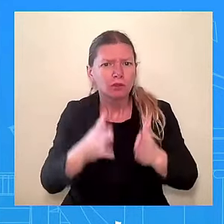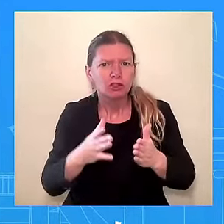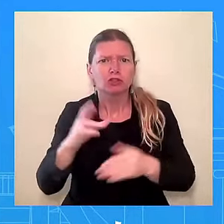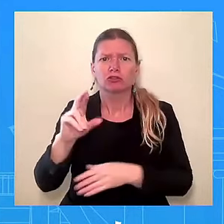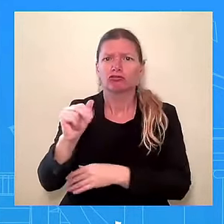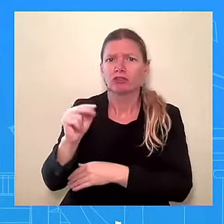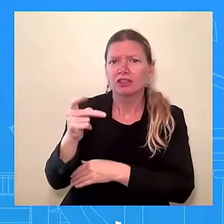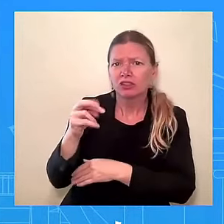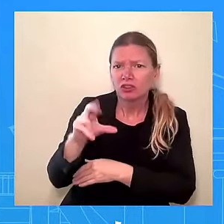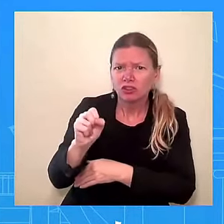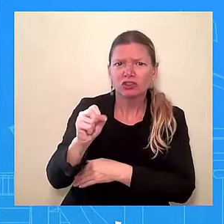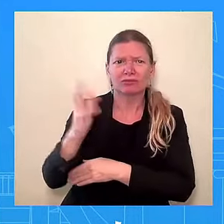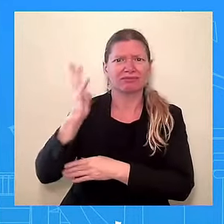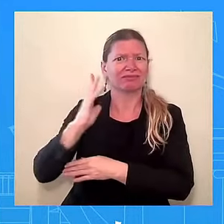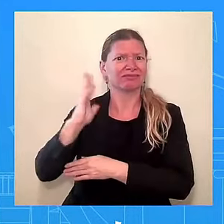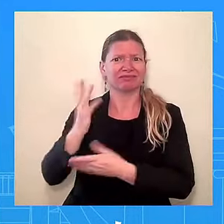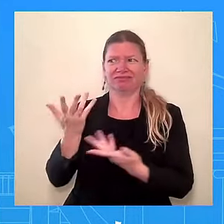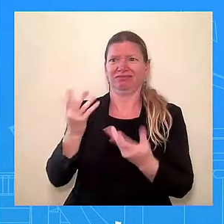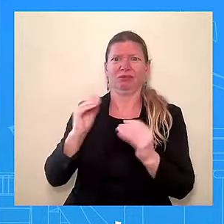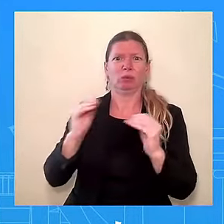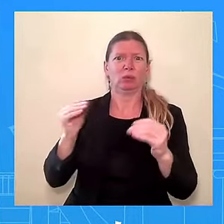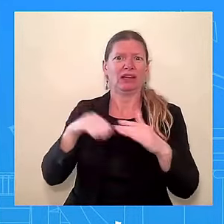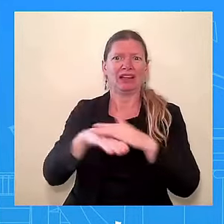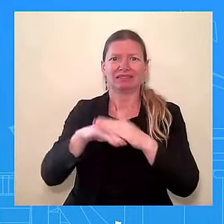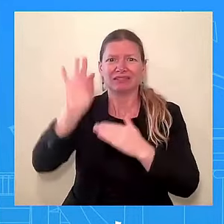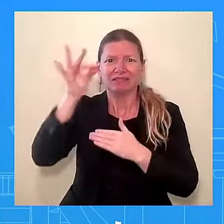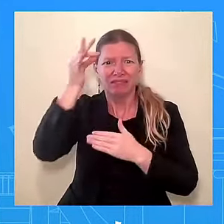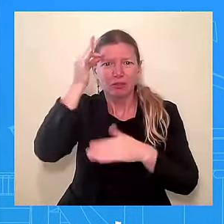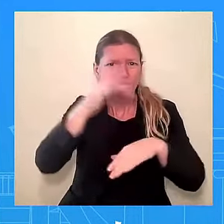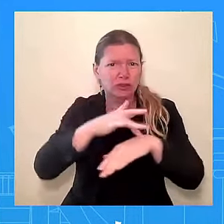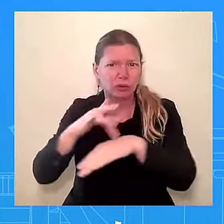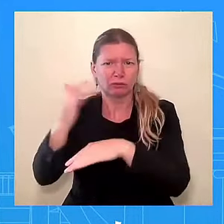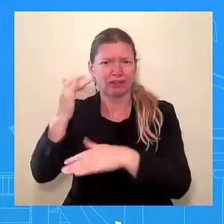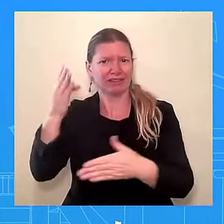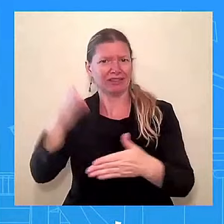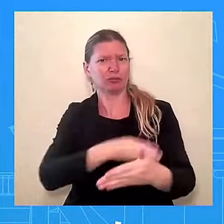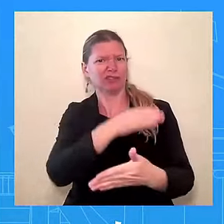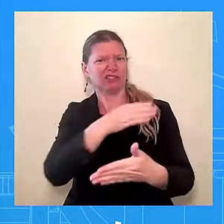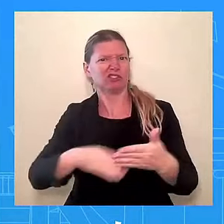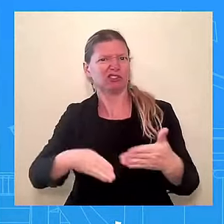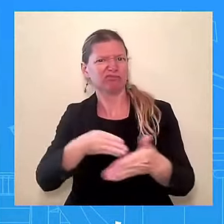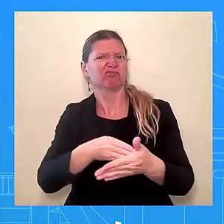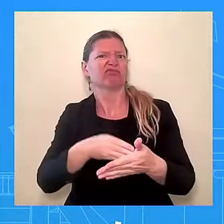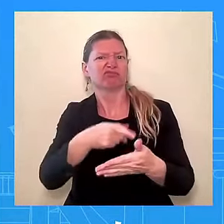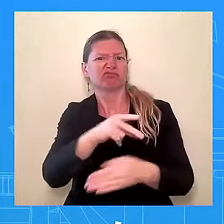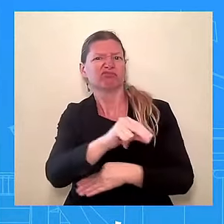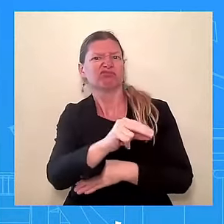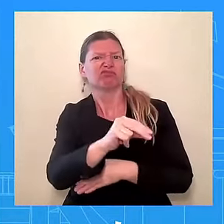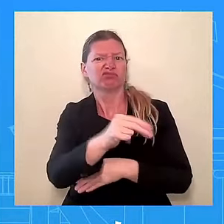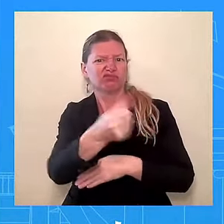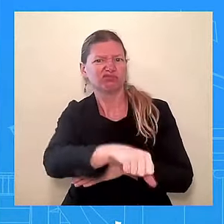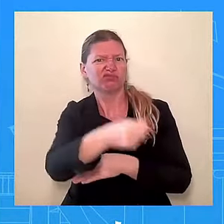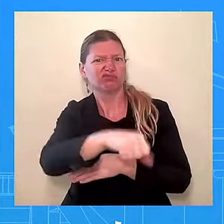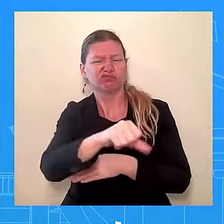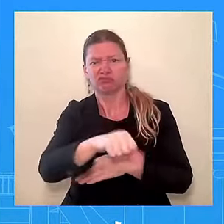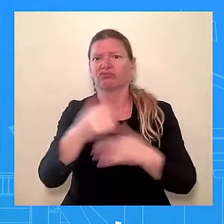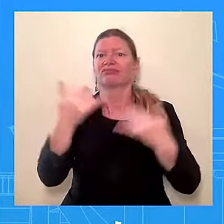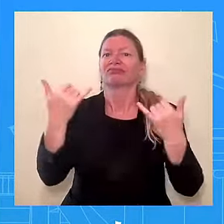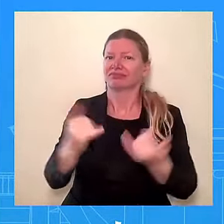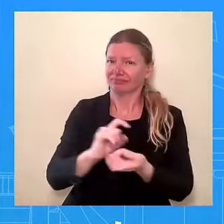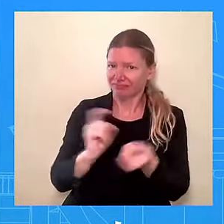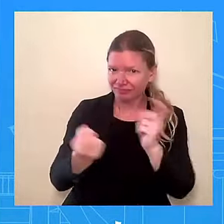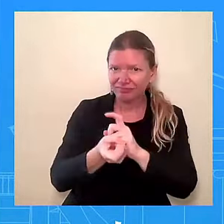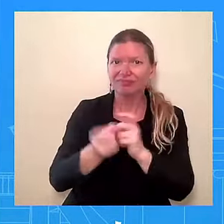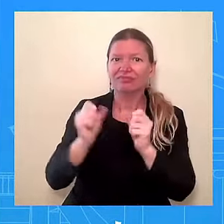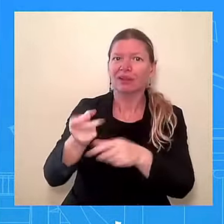loan programs. Farmers and ranchers work around the clock to put food on our tables and steward our nation's land.